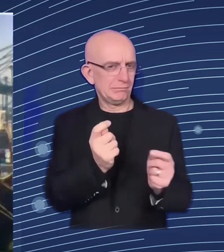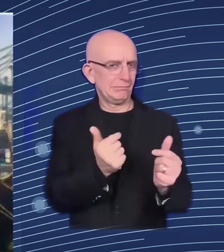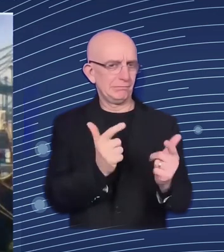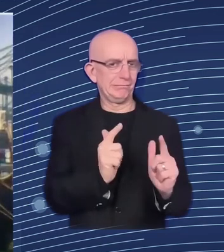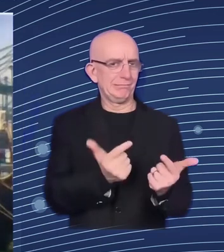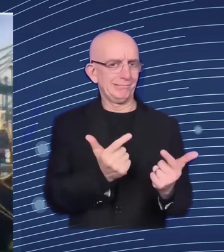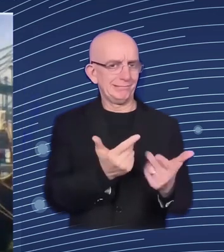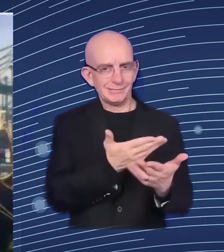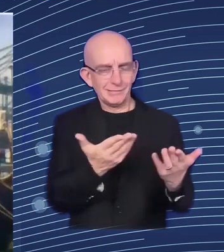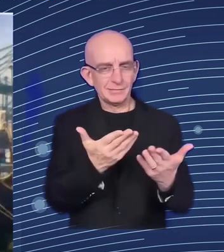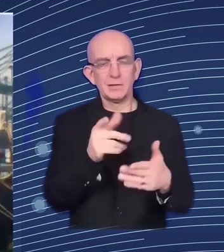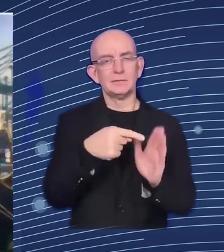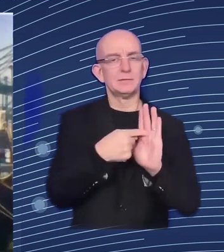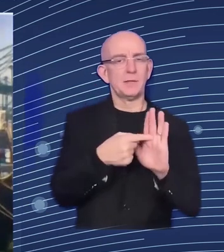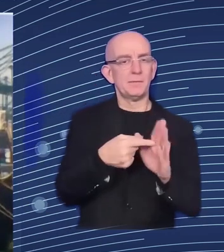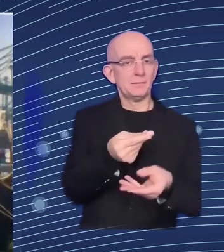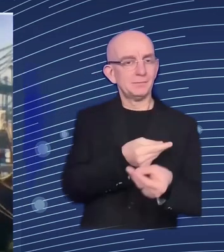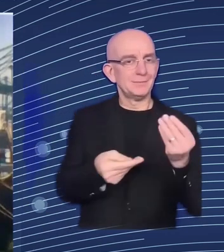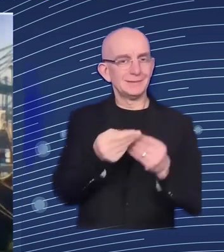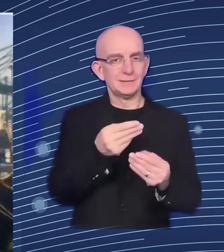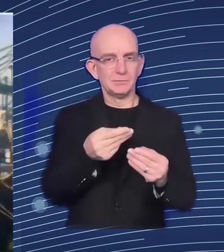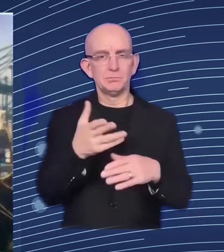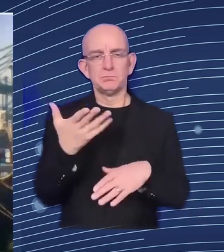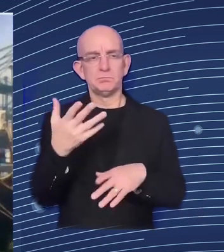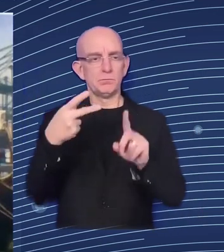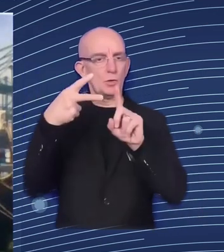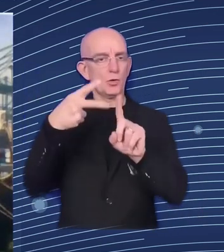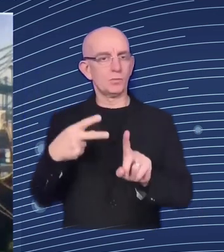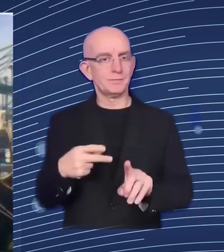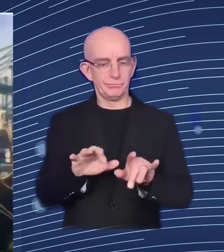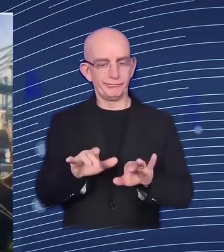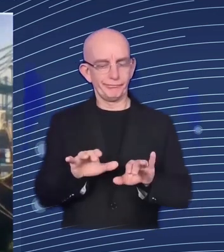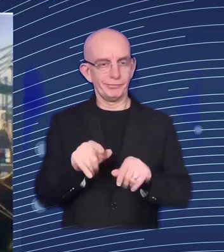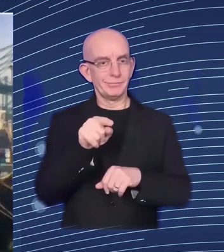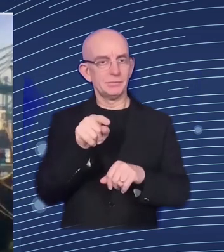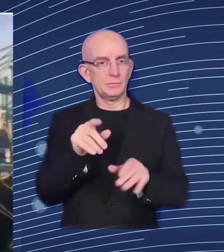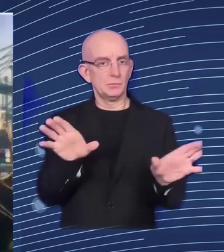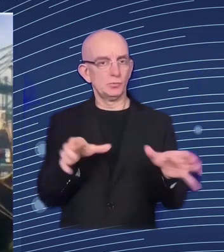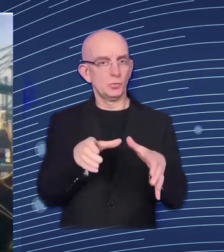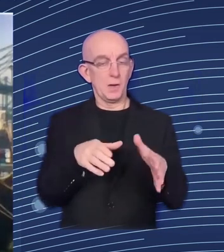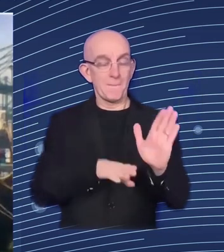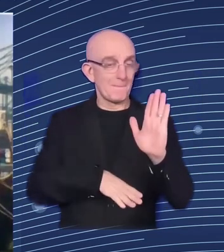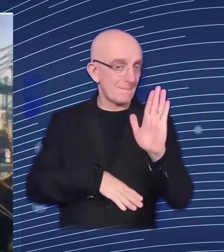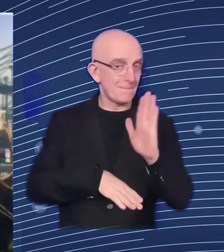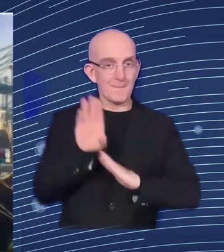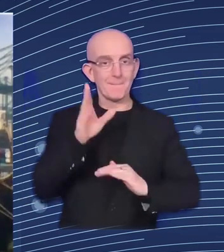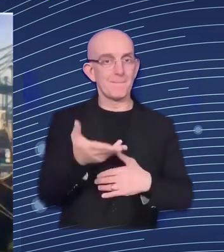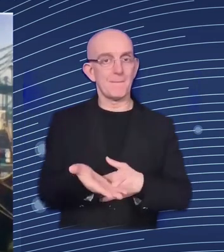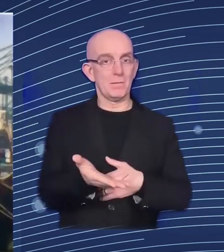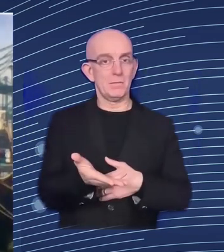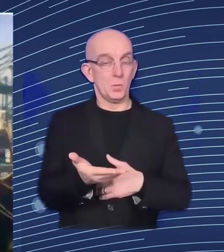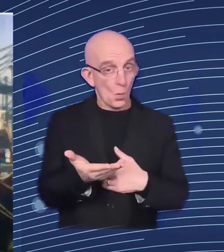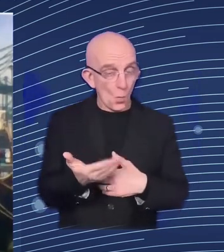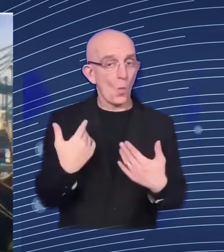say computer science education would take four years but you have lots of high quality uh uh private programs in ukraine for example a boot camp